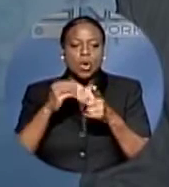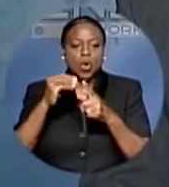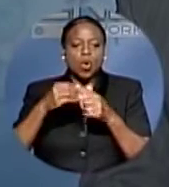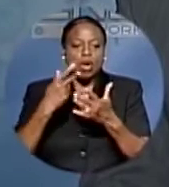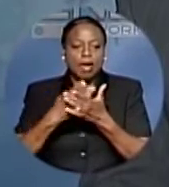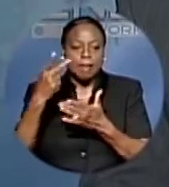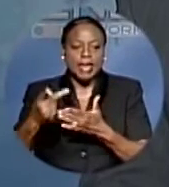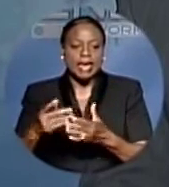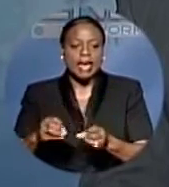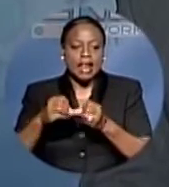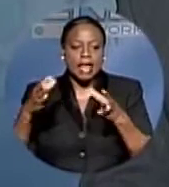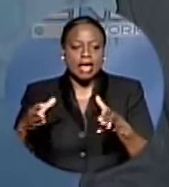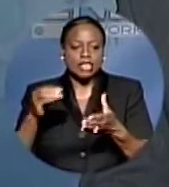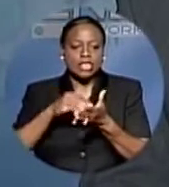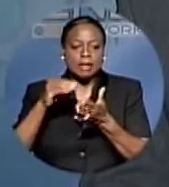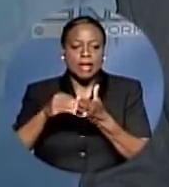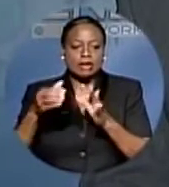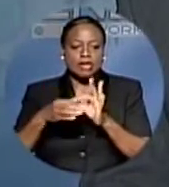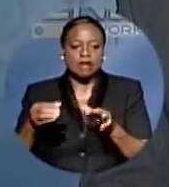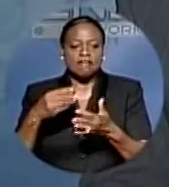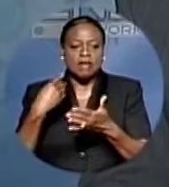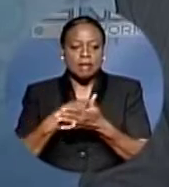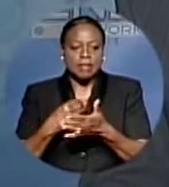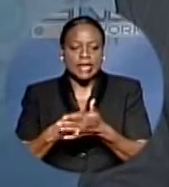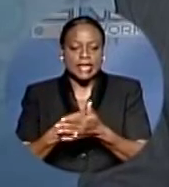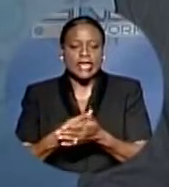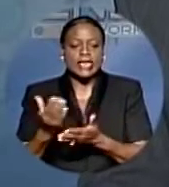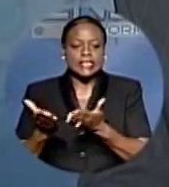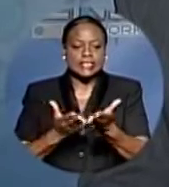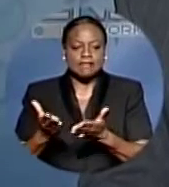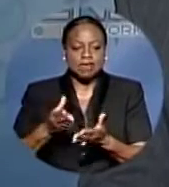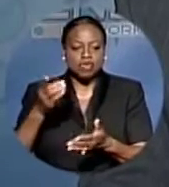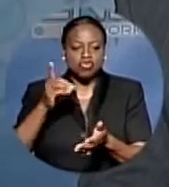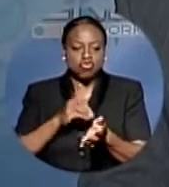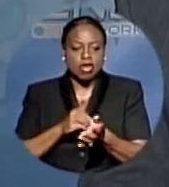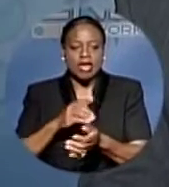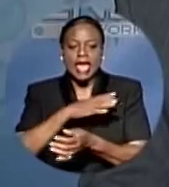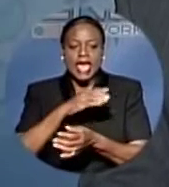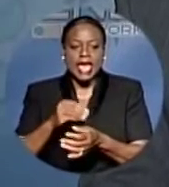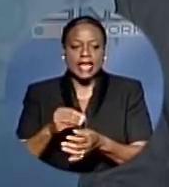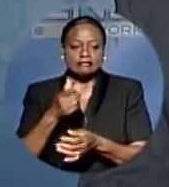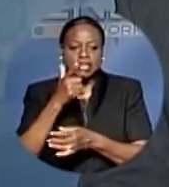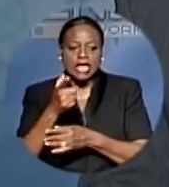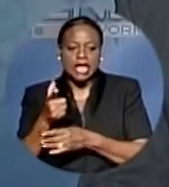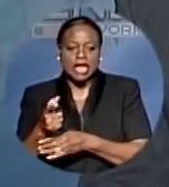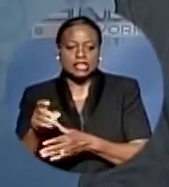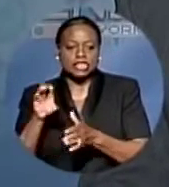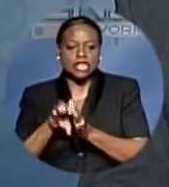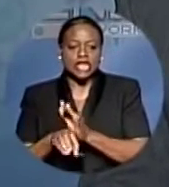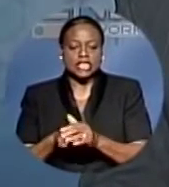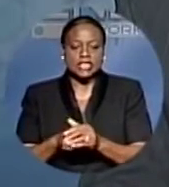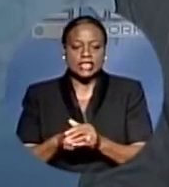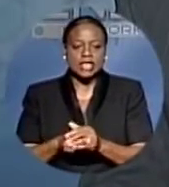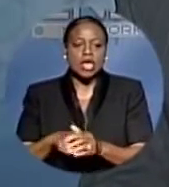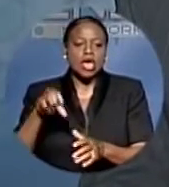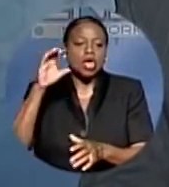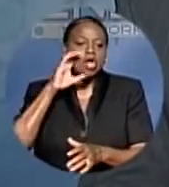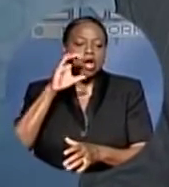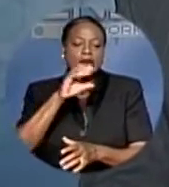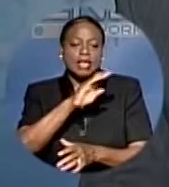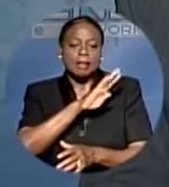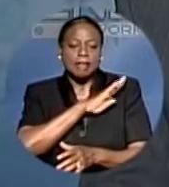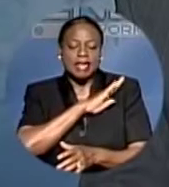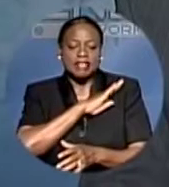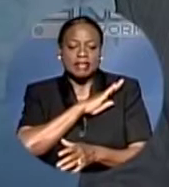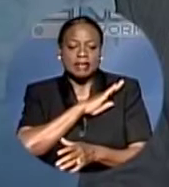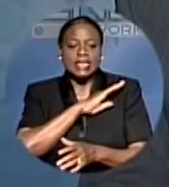sentence. He is currently serving on drug and gun charges. Deputy Chief Magistrate Carol Ada Bethel sentenced the 45-year-old to three years in